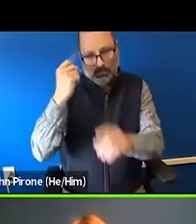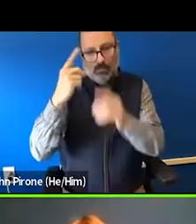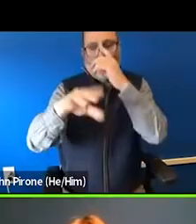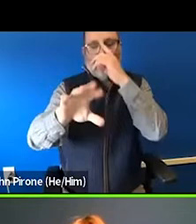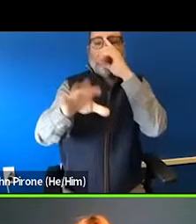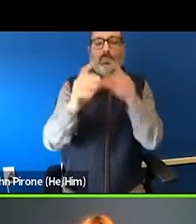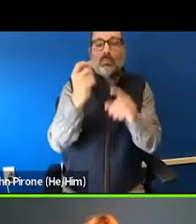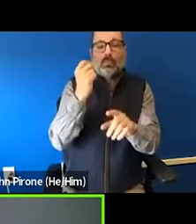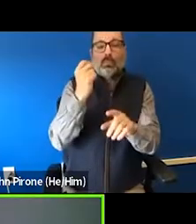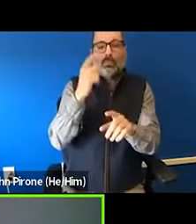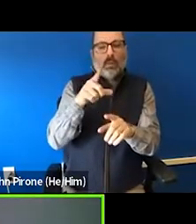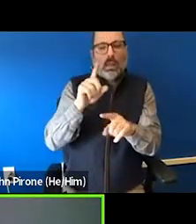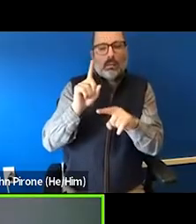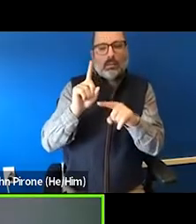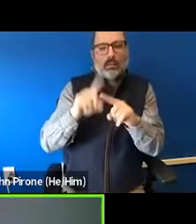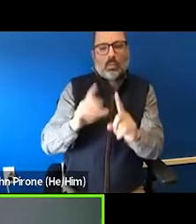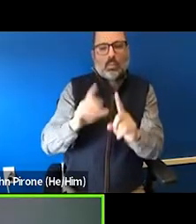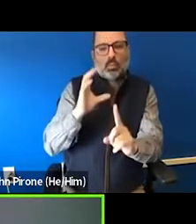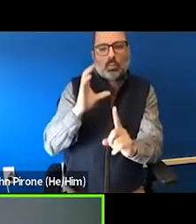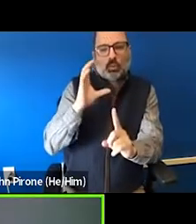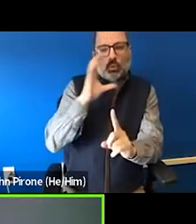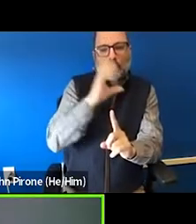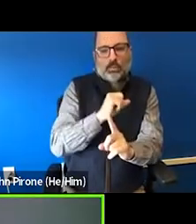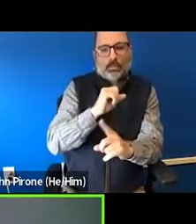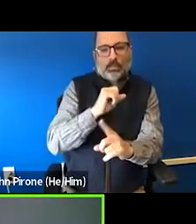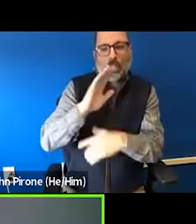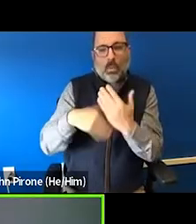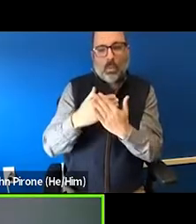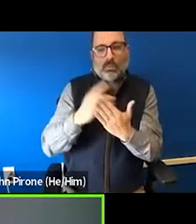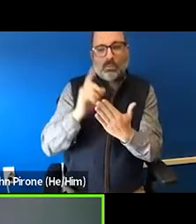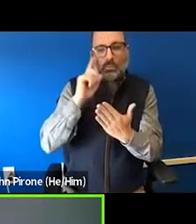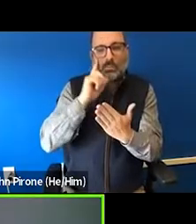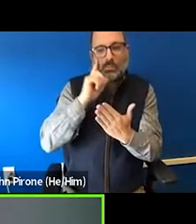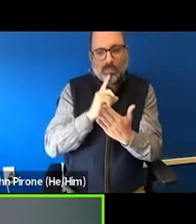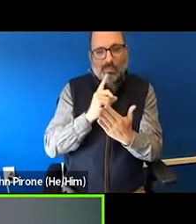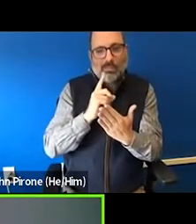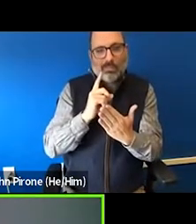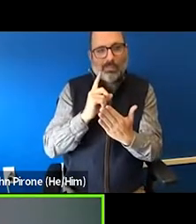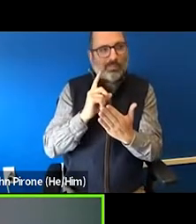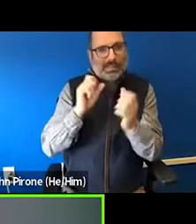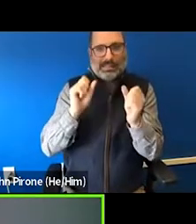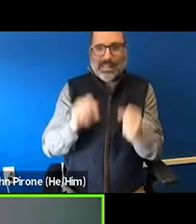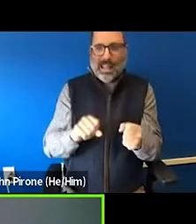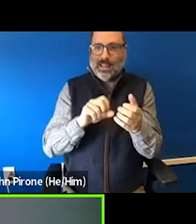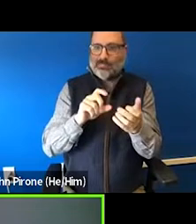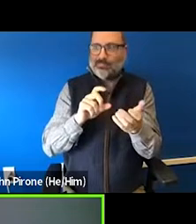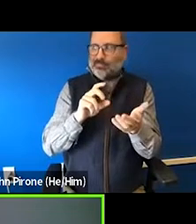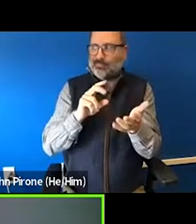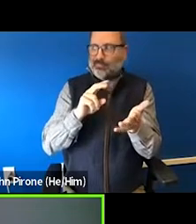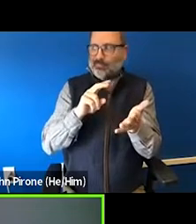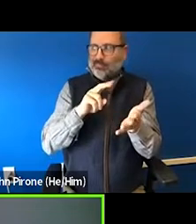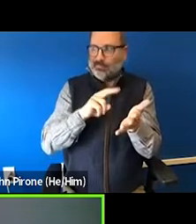Okay. Now I understand your question. Thank you for clarifying. So yes, we cannot assume that all deaf individuals